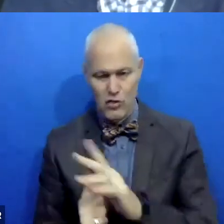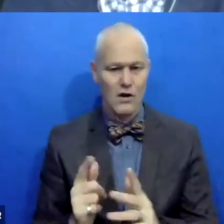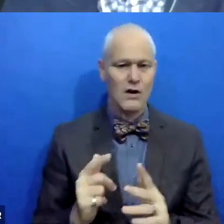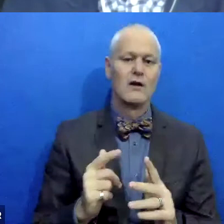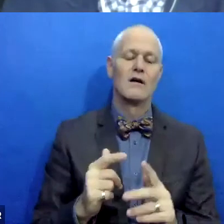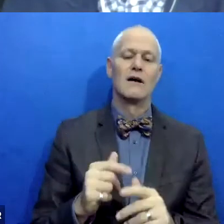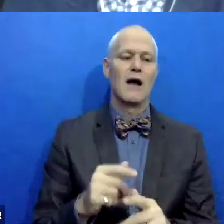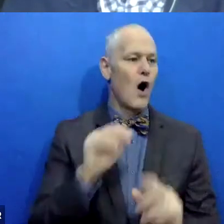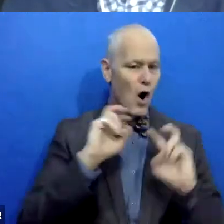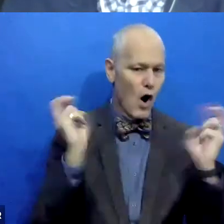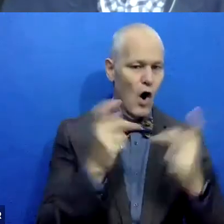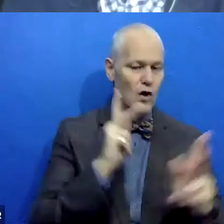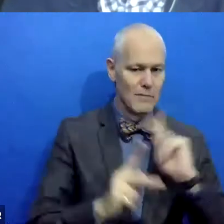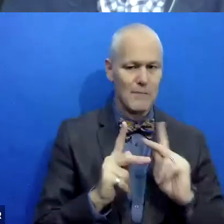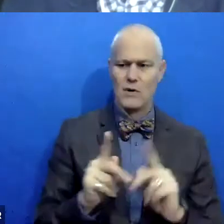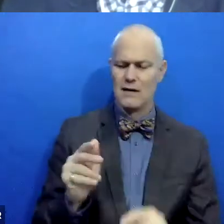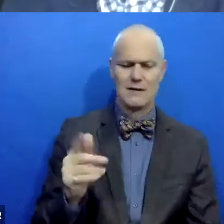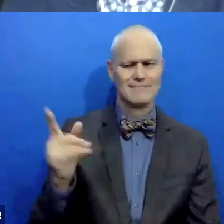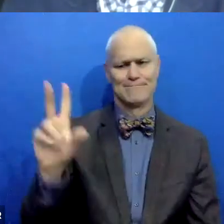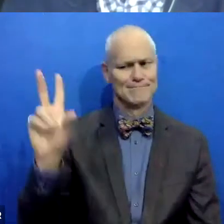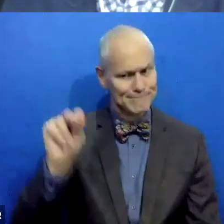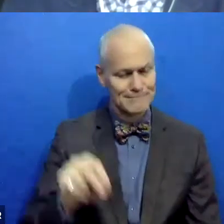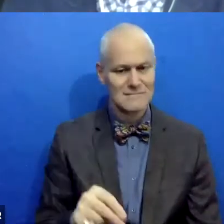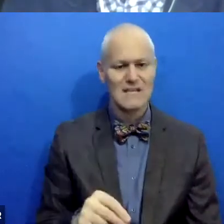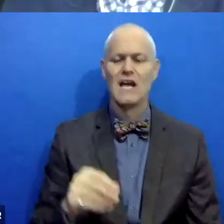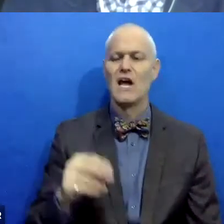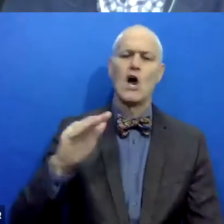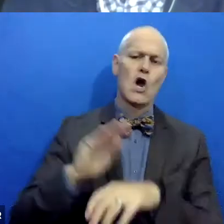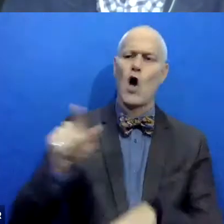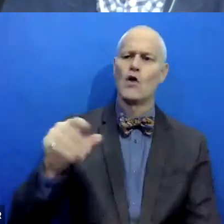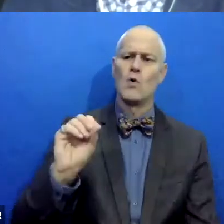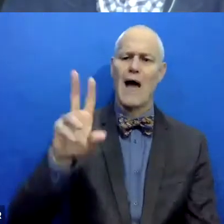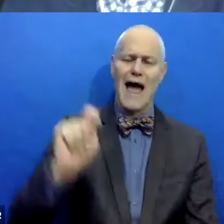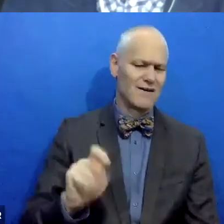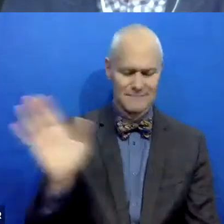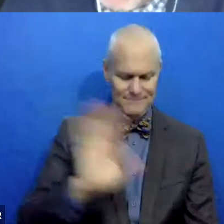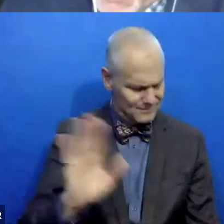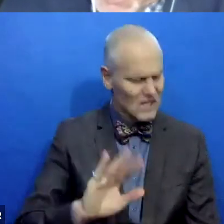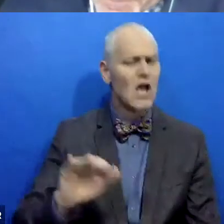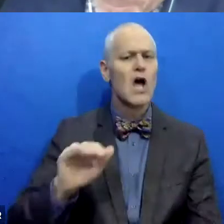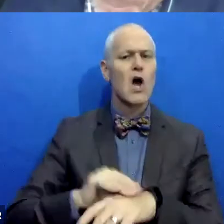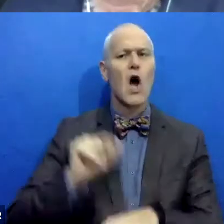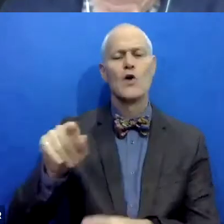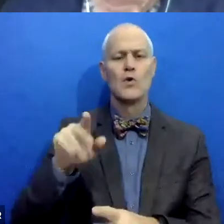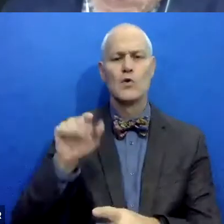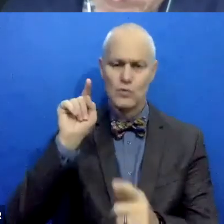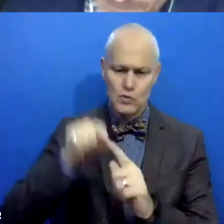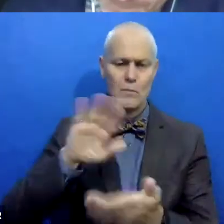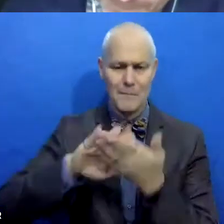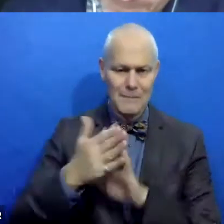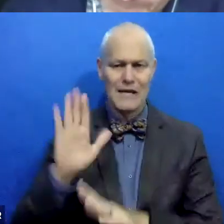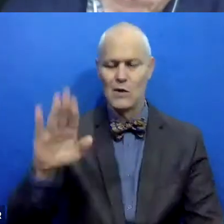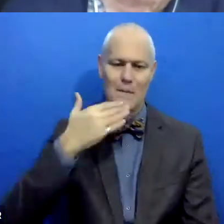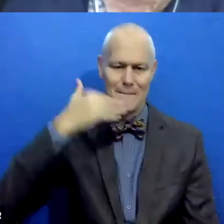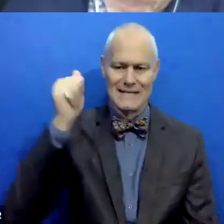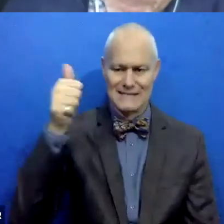person out in a good way, calling them out. I hate that expression. It's calling them to their best selves, calling them to who they claim they want to be, um, in a